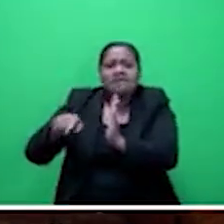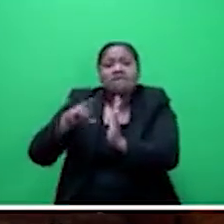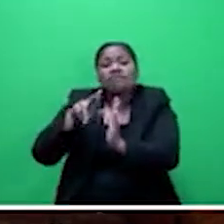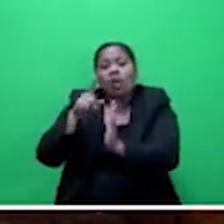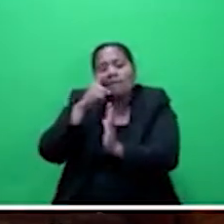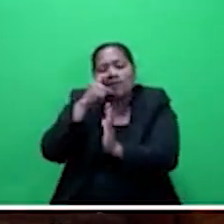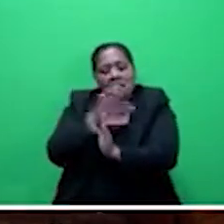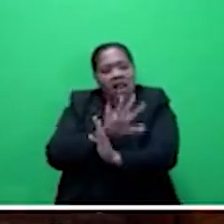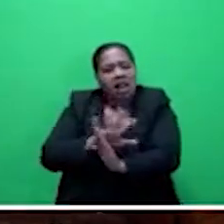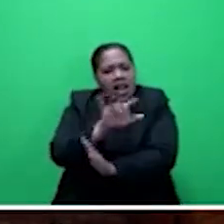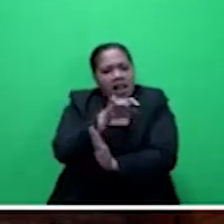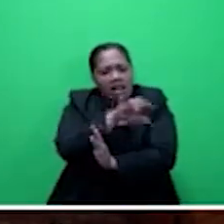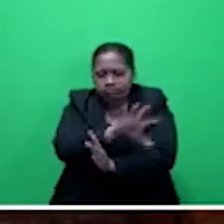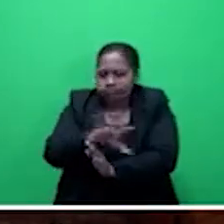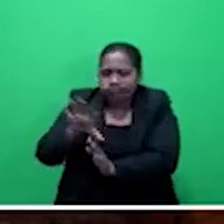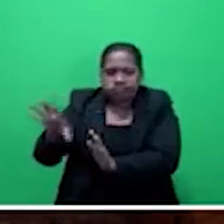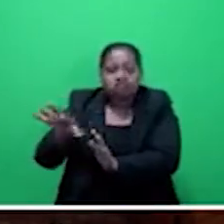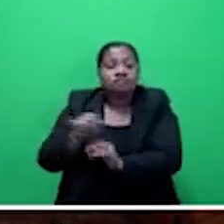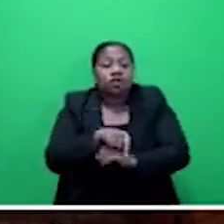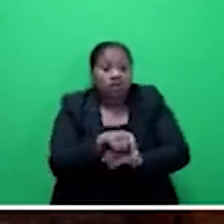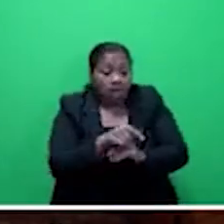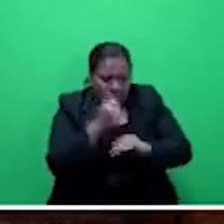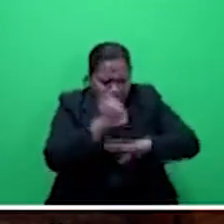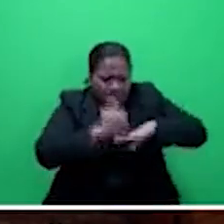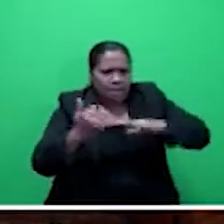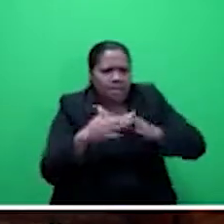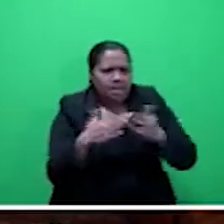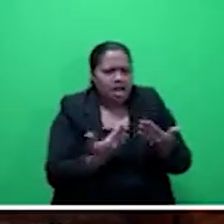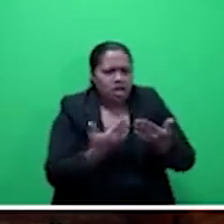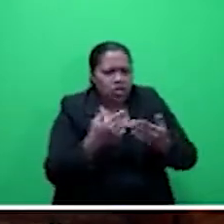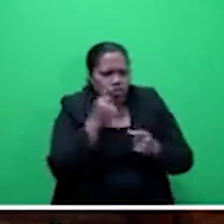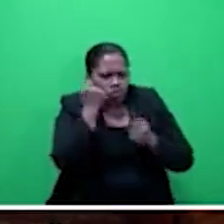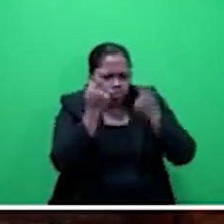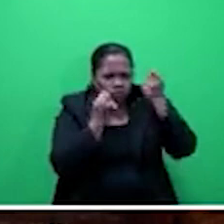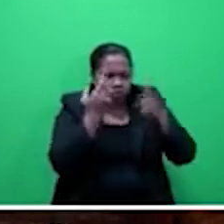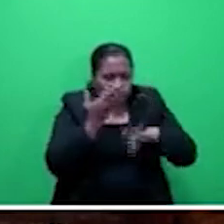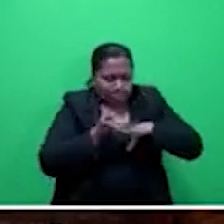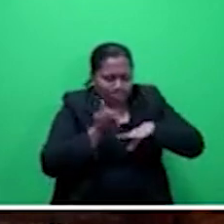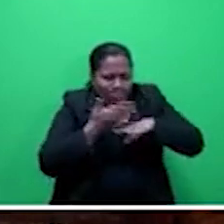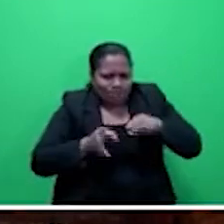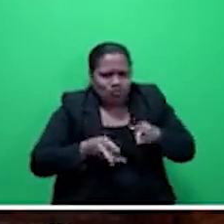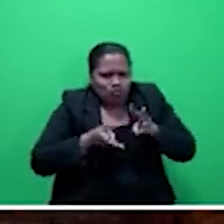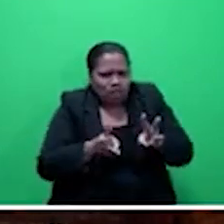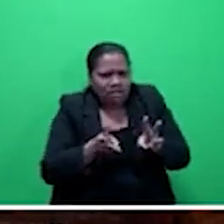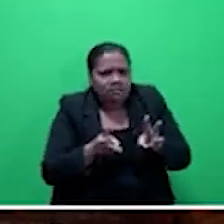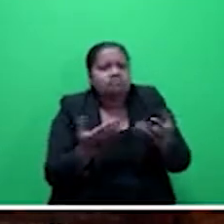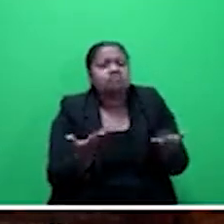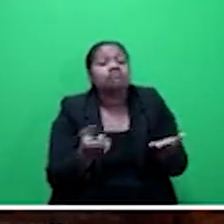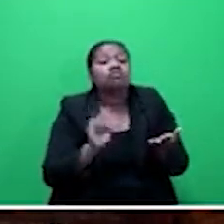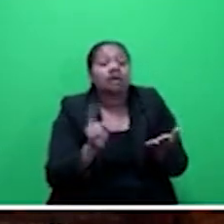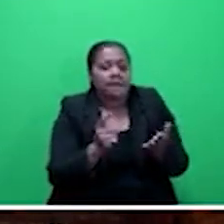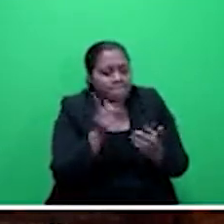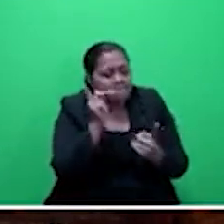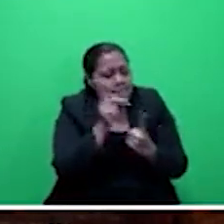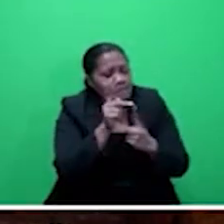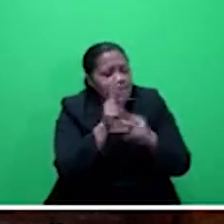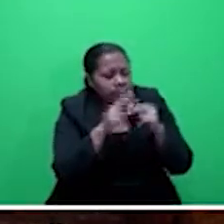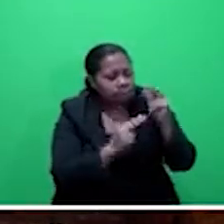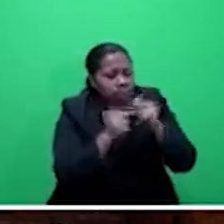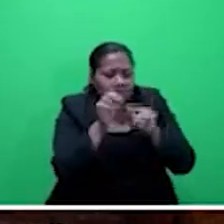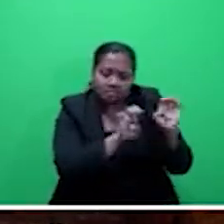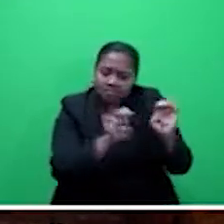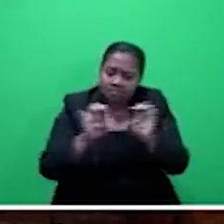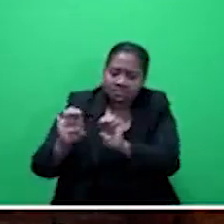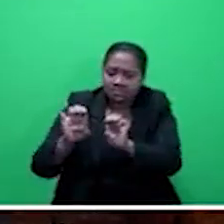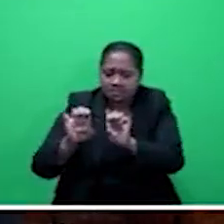has come up with a new design for what we call these purpose-built evacuation centres, and they can